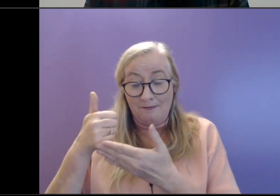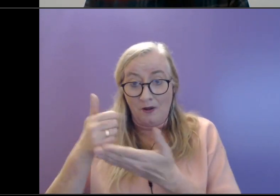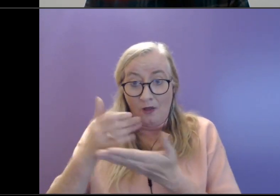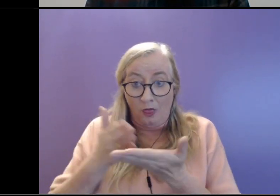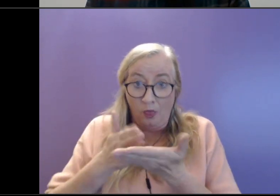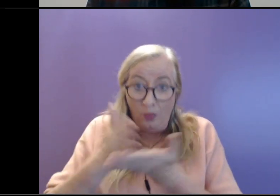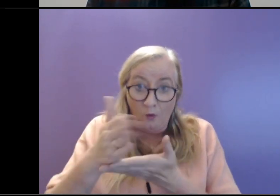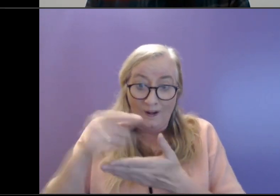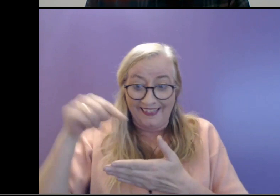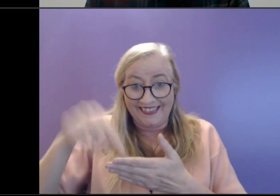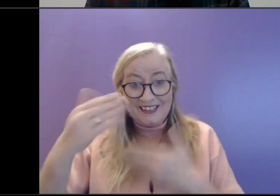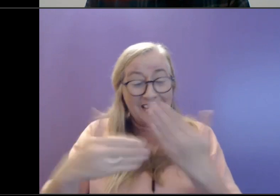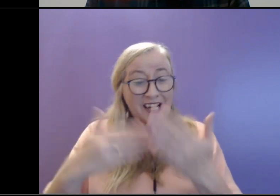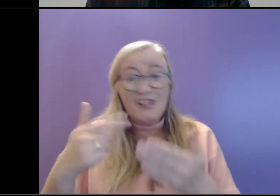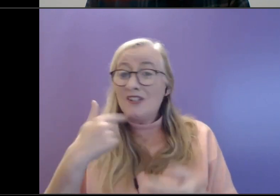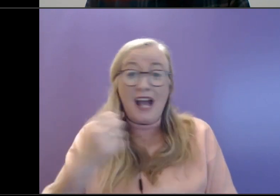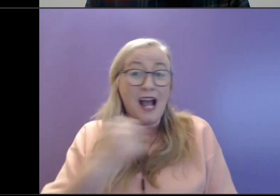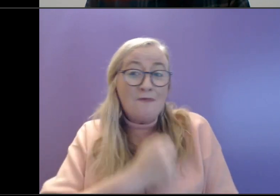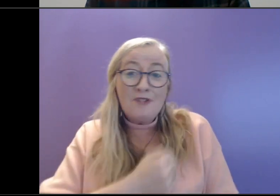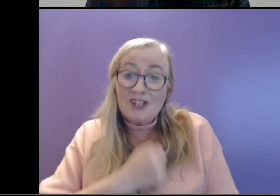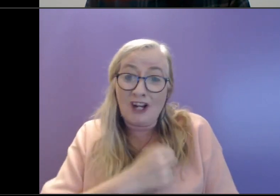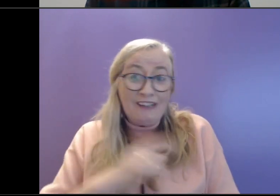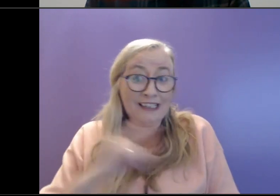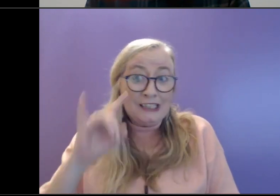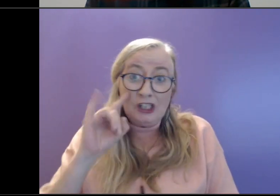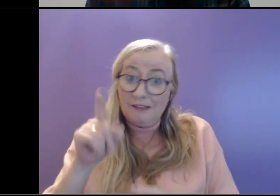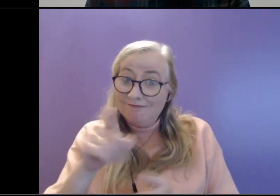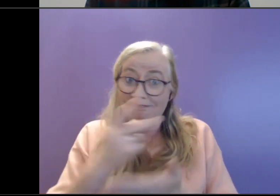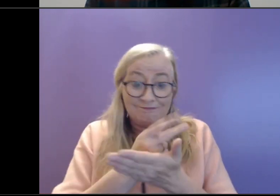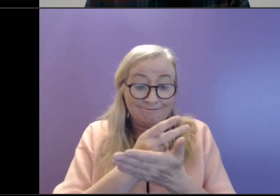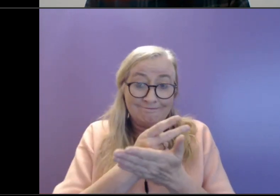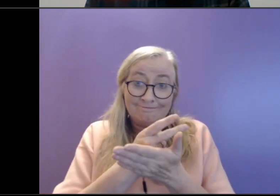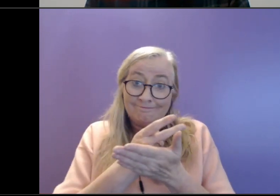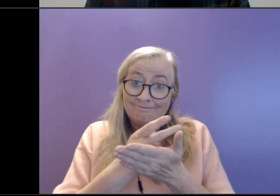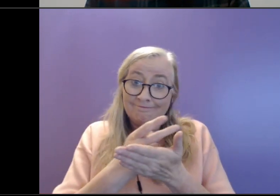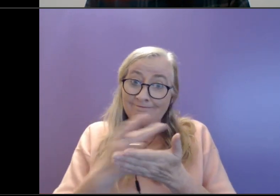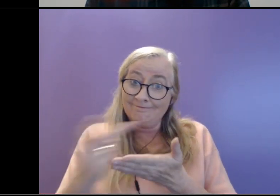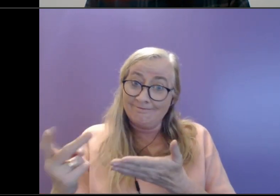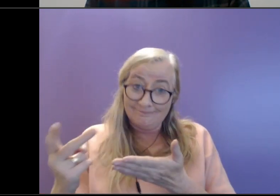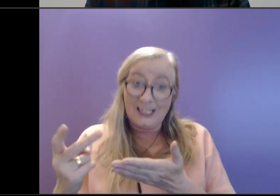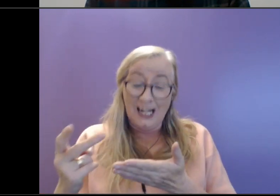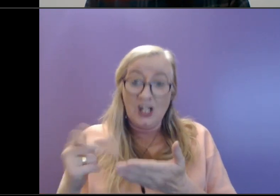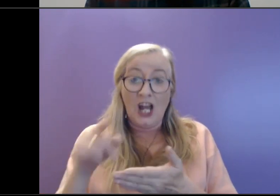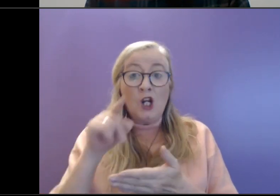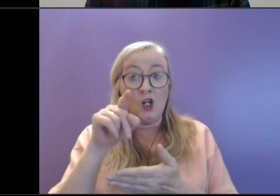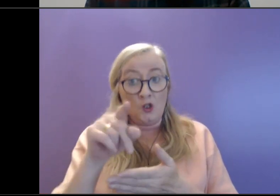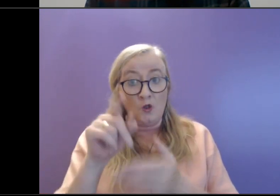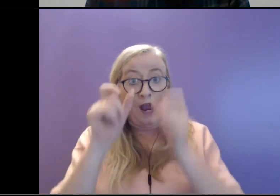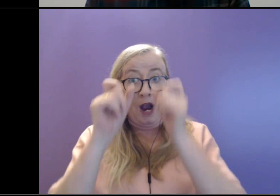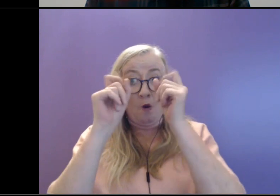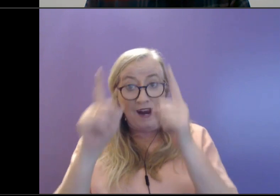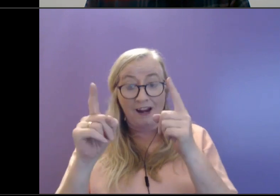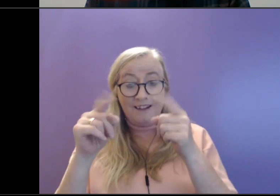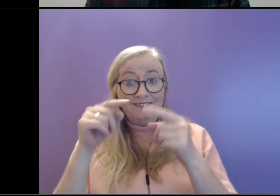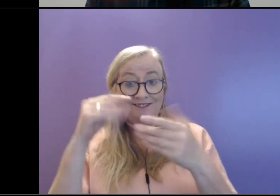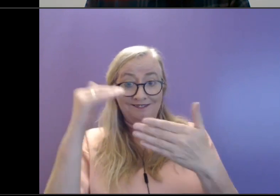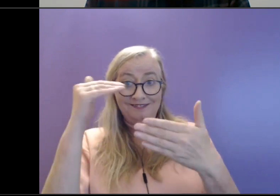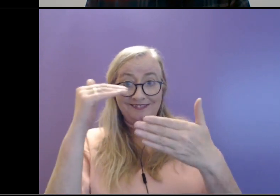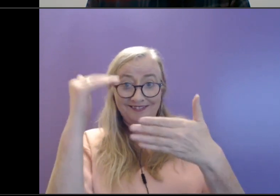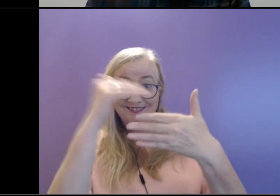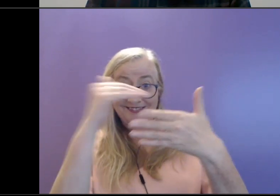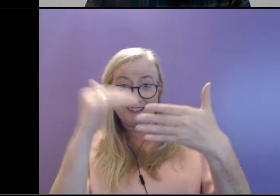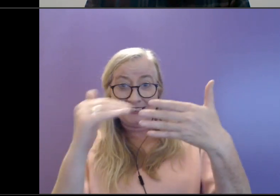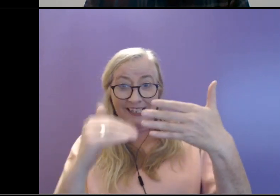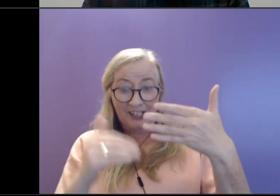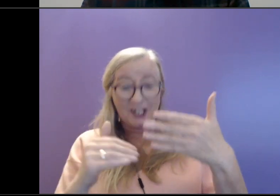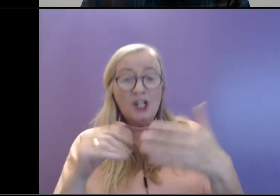And I'm sorry to hear you're worn down. I hope that even though you seem to be aware of these strategies, that you're able to take a minute